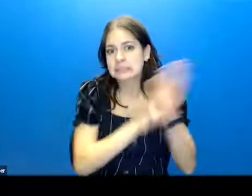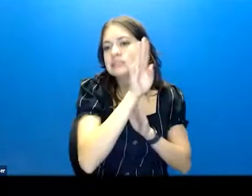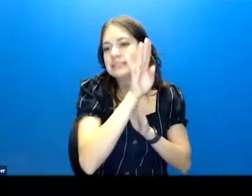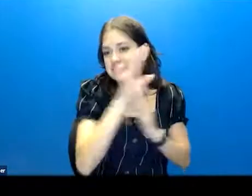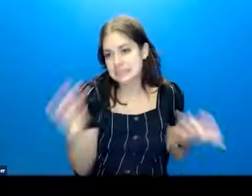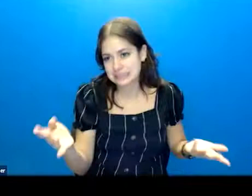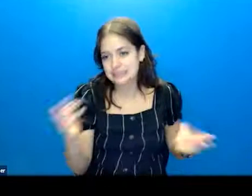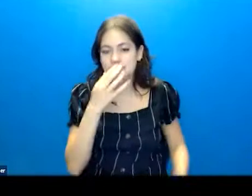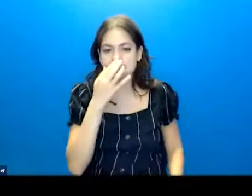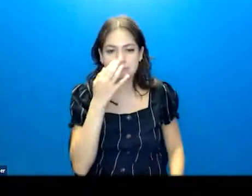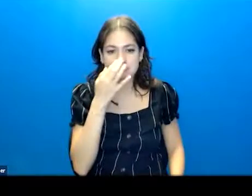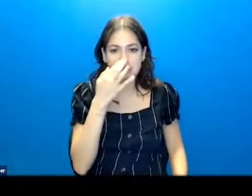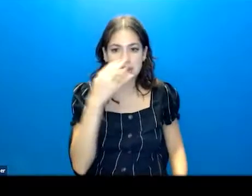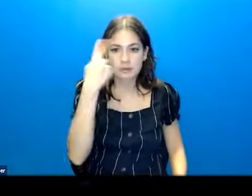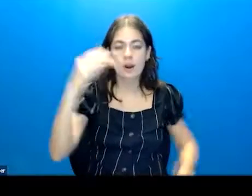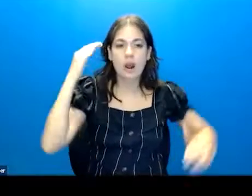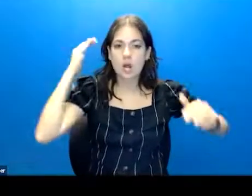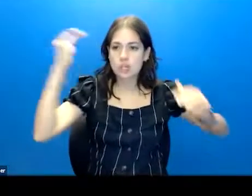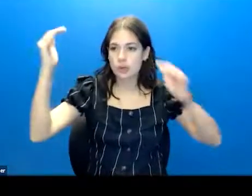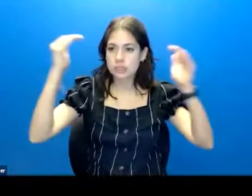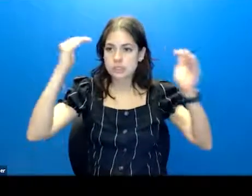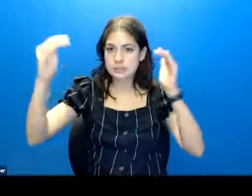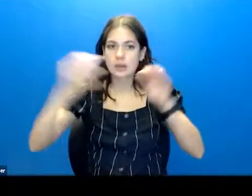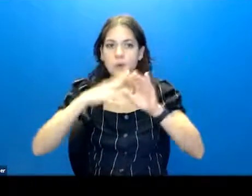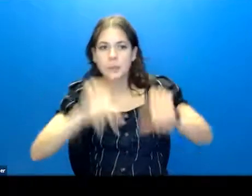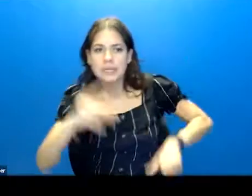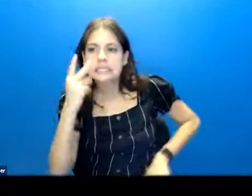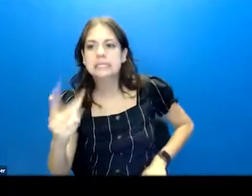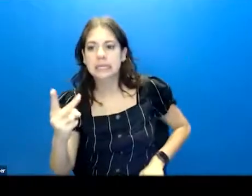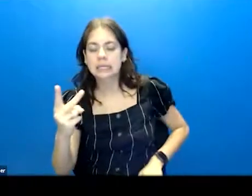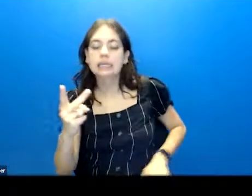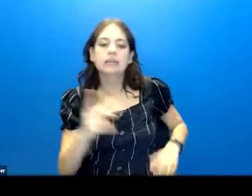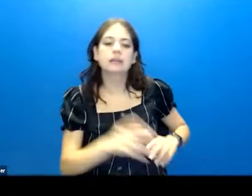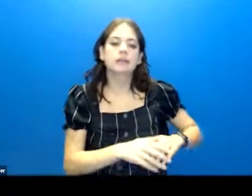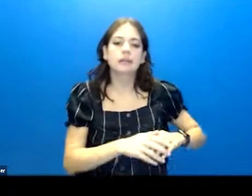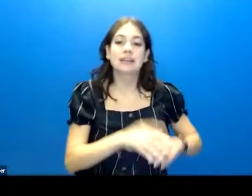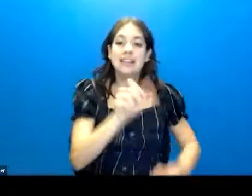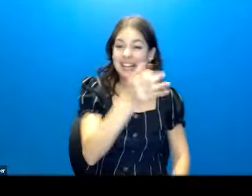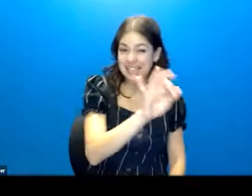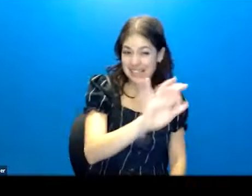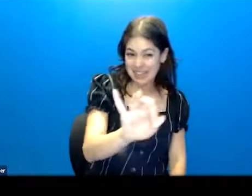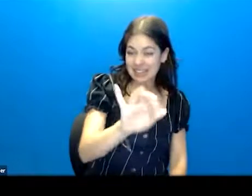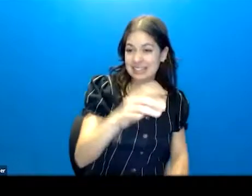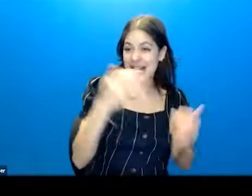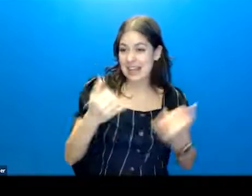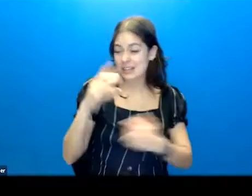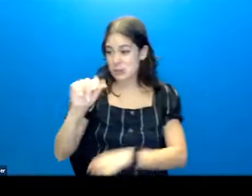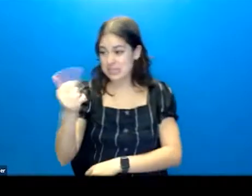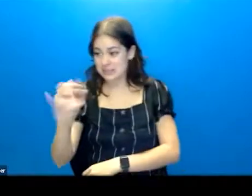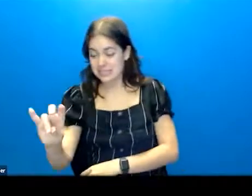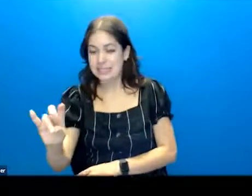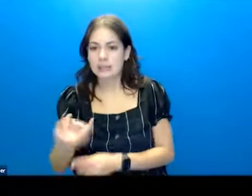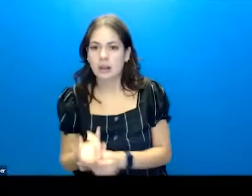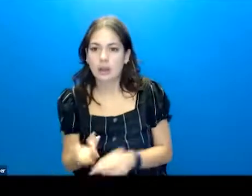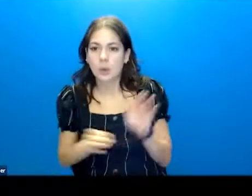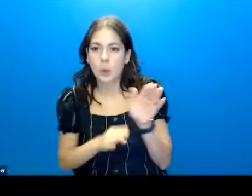So this is for adults. And we can see that between 1999 and 2017, we saw a